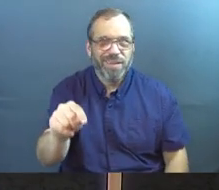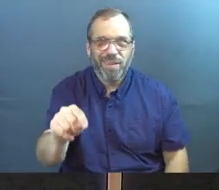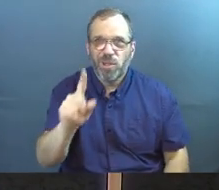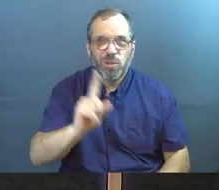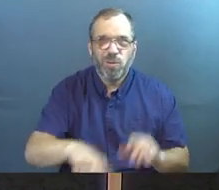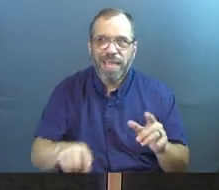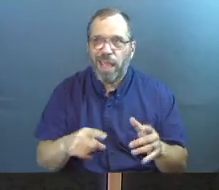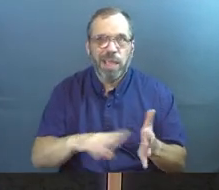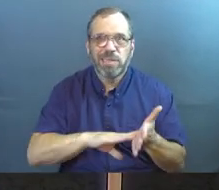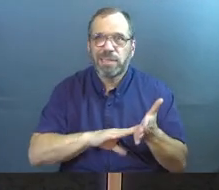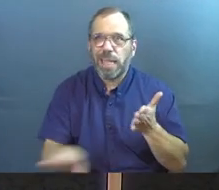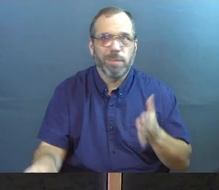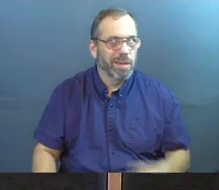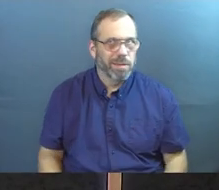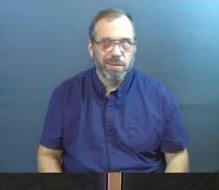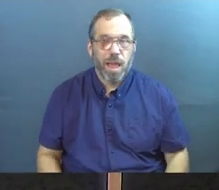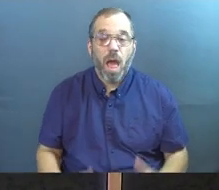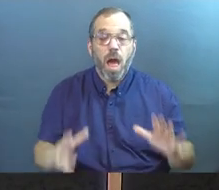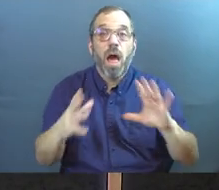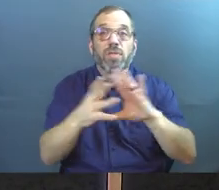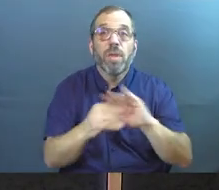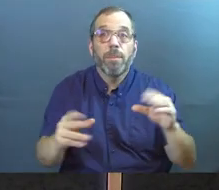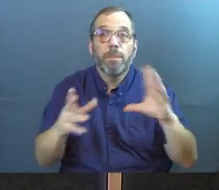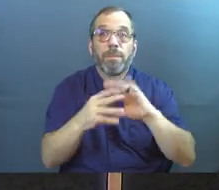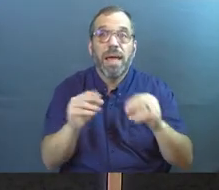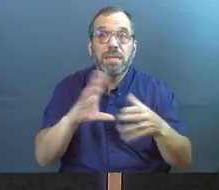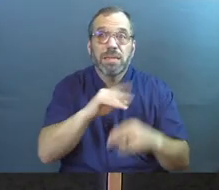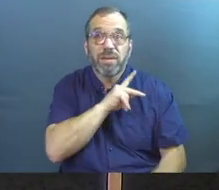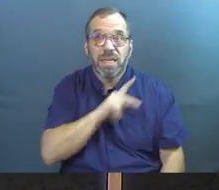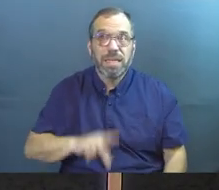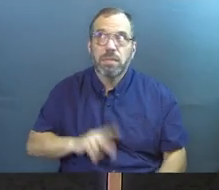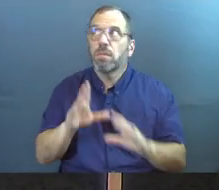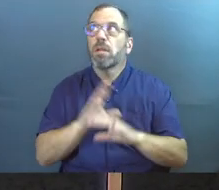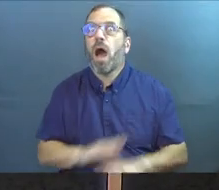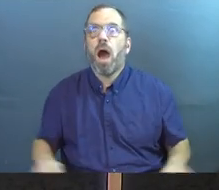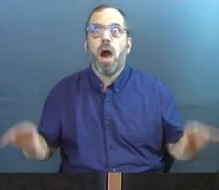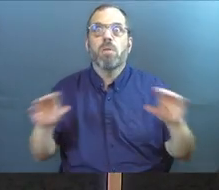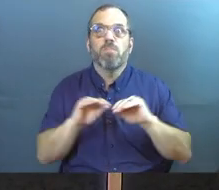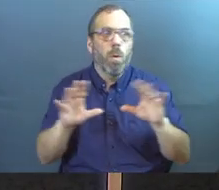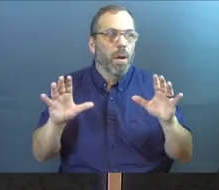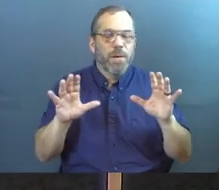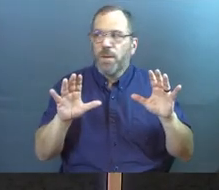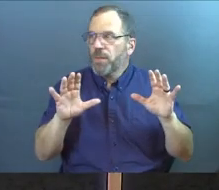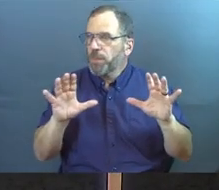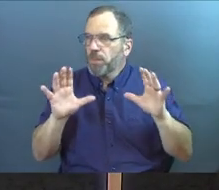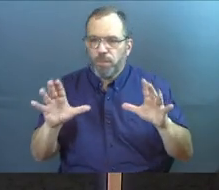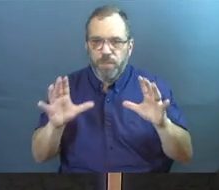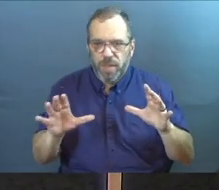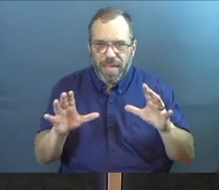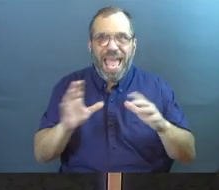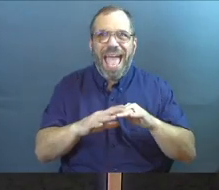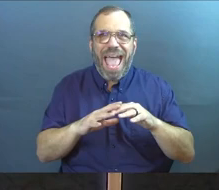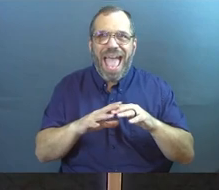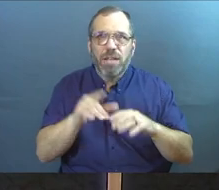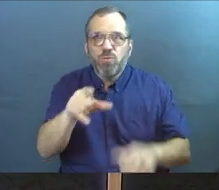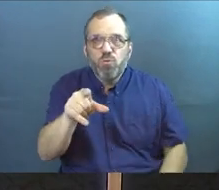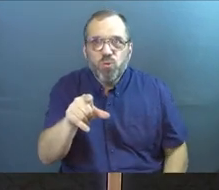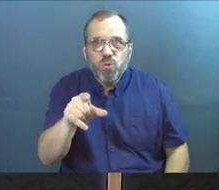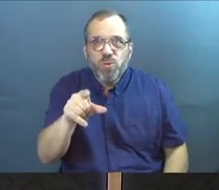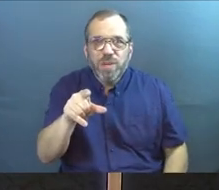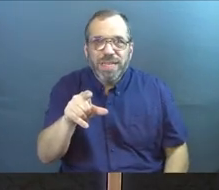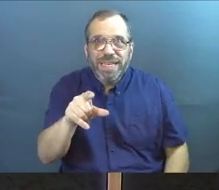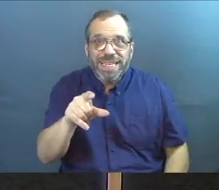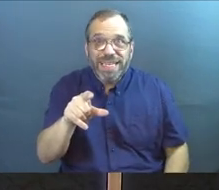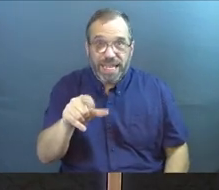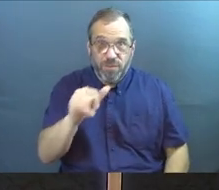you wiggle out like that. The message of the kingdom is so much more. This also is where it grabs the rest of you. If